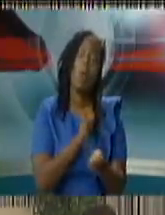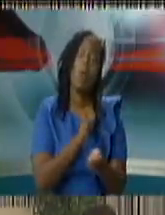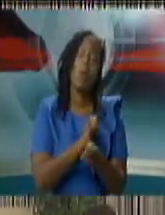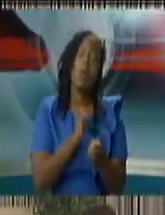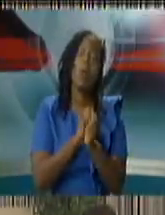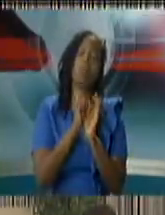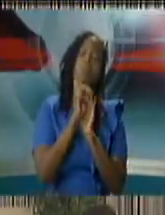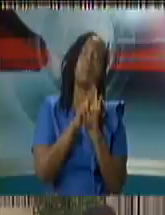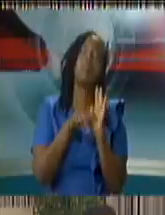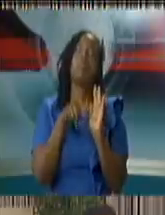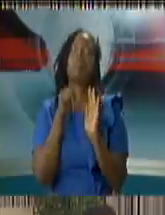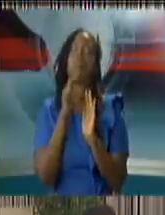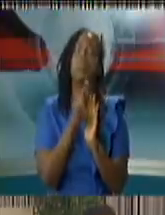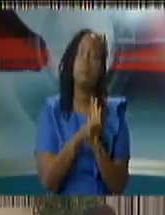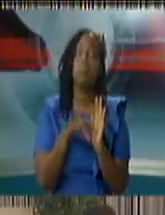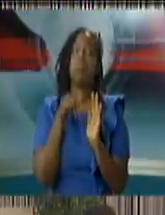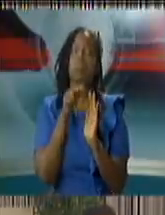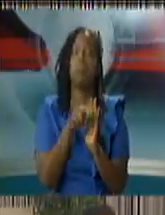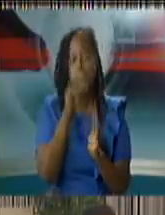wire 868